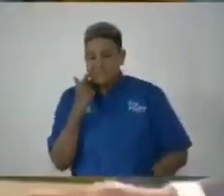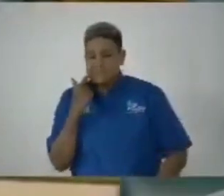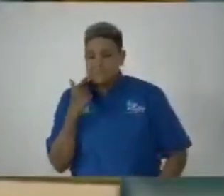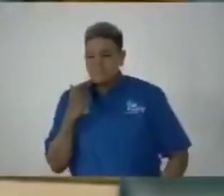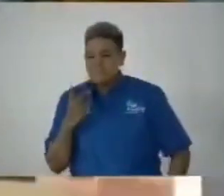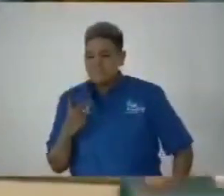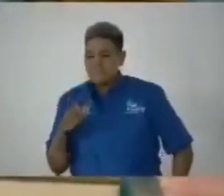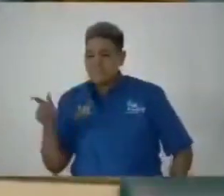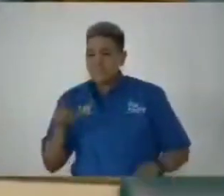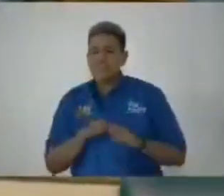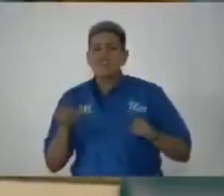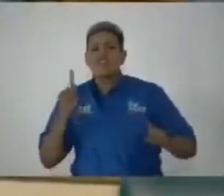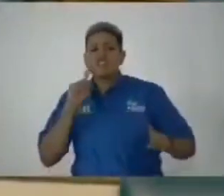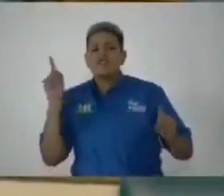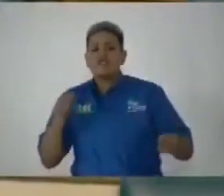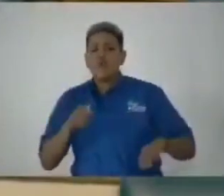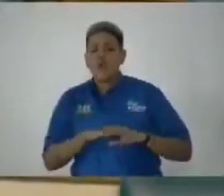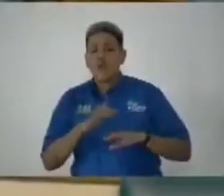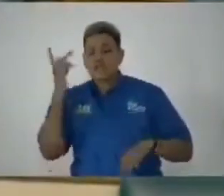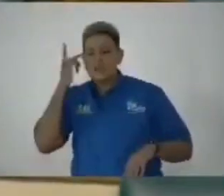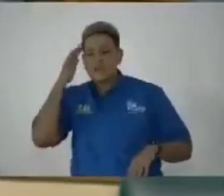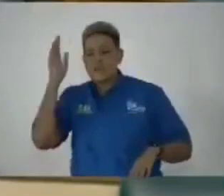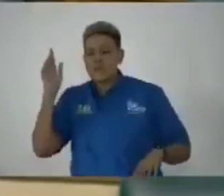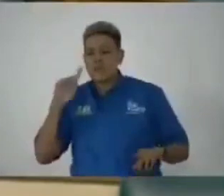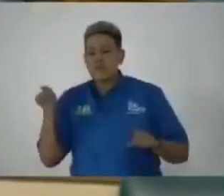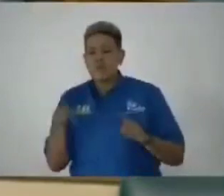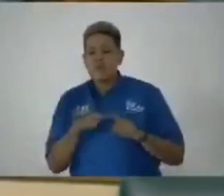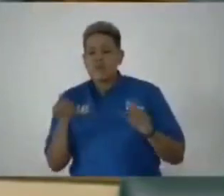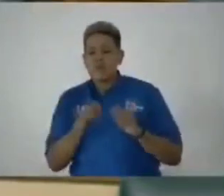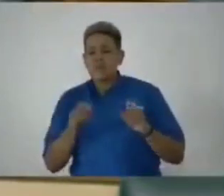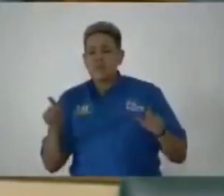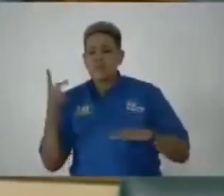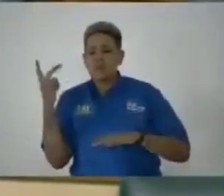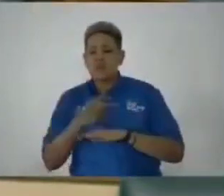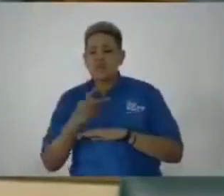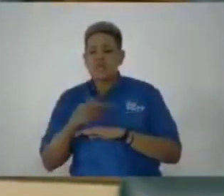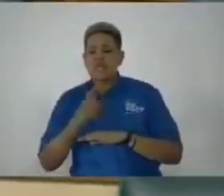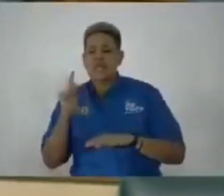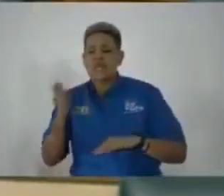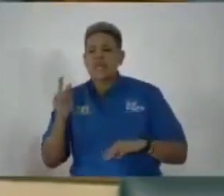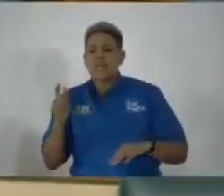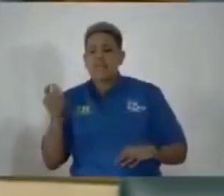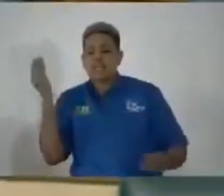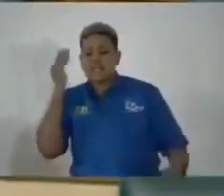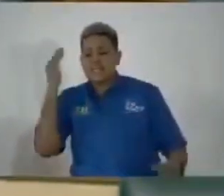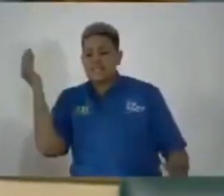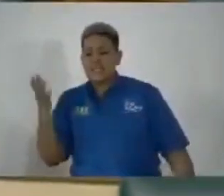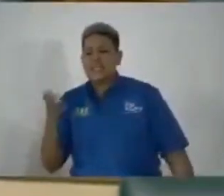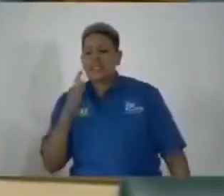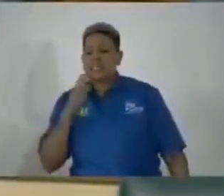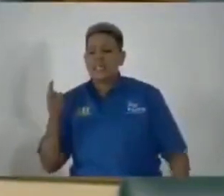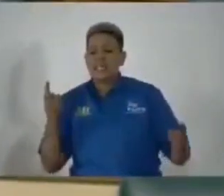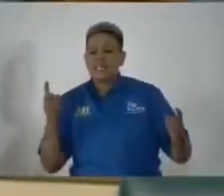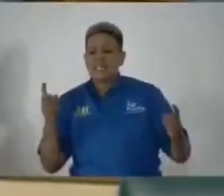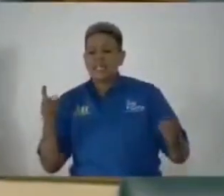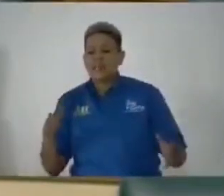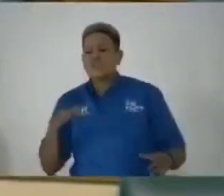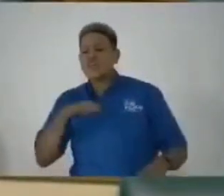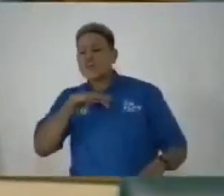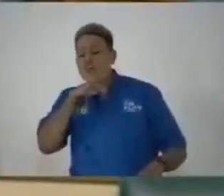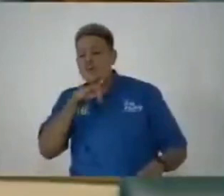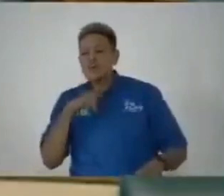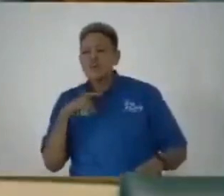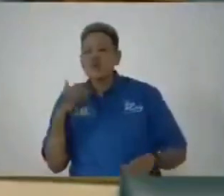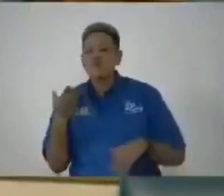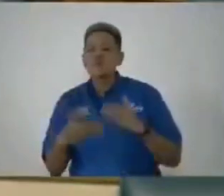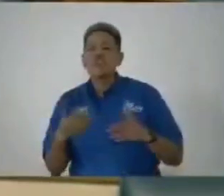They released a report on the prime minister. mean, it was two days later said the director of corruption proceedings